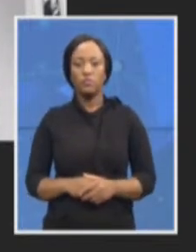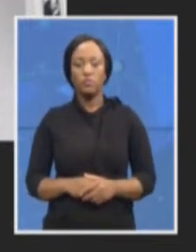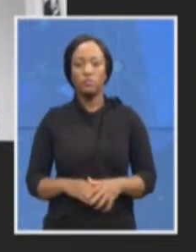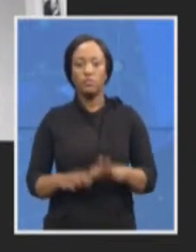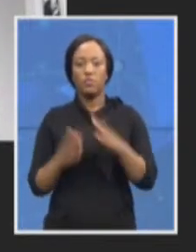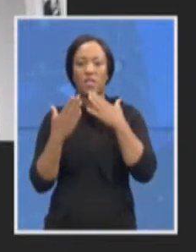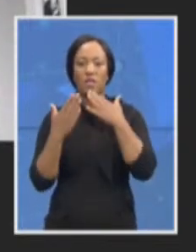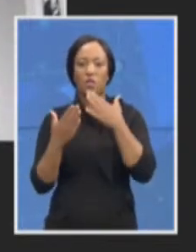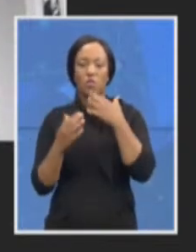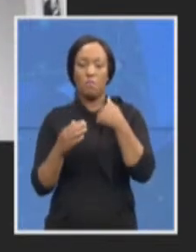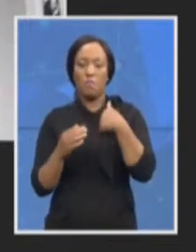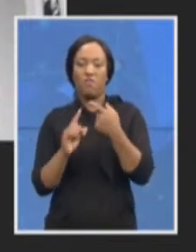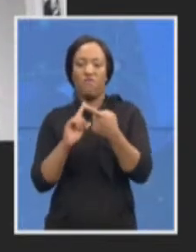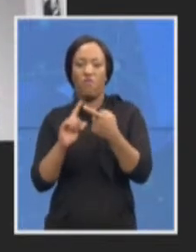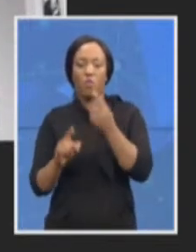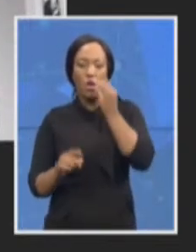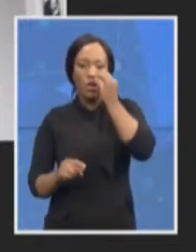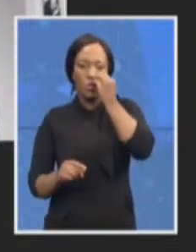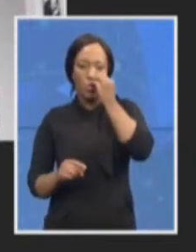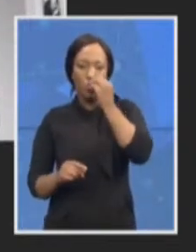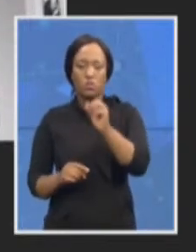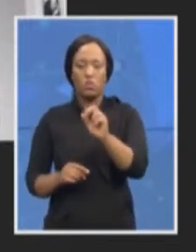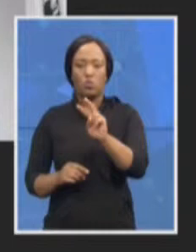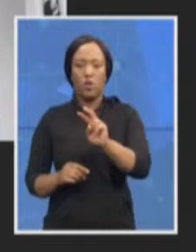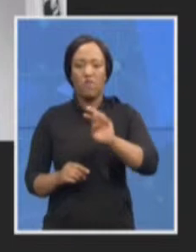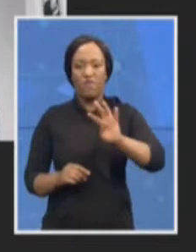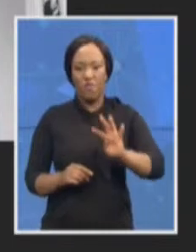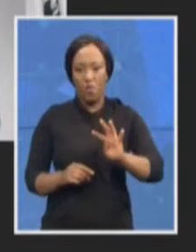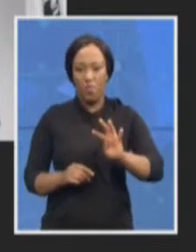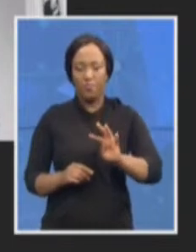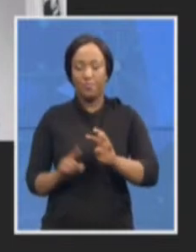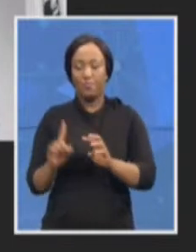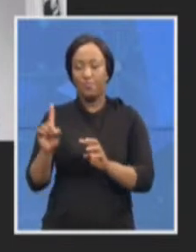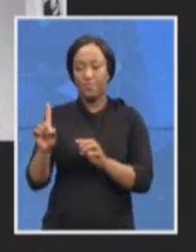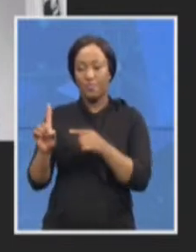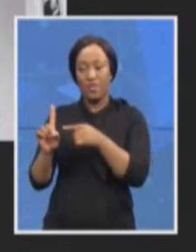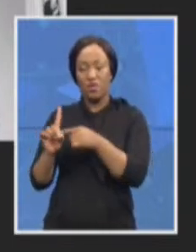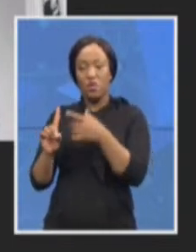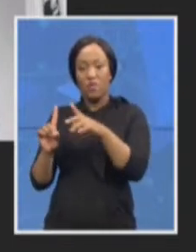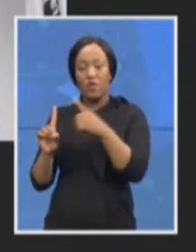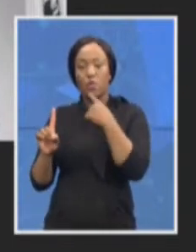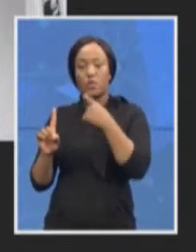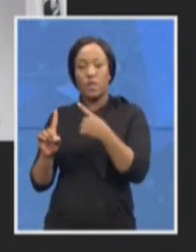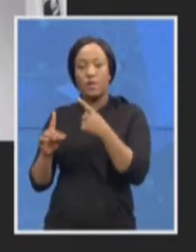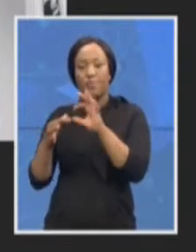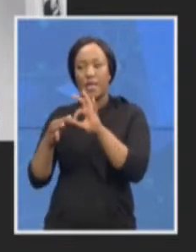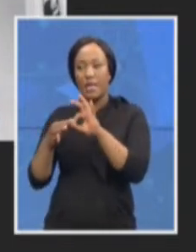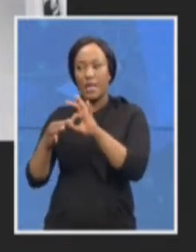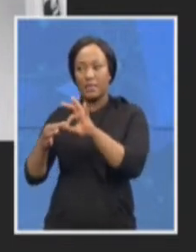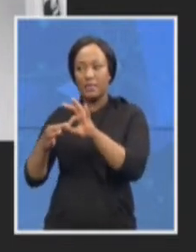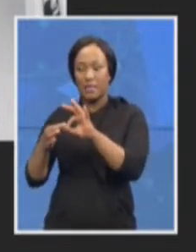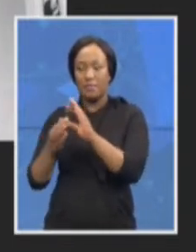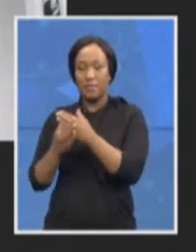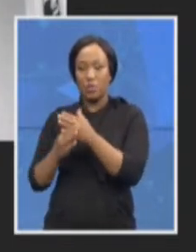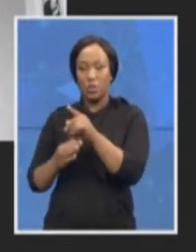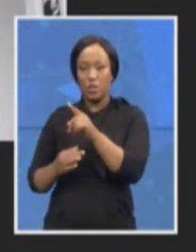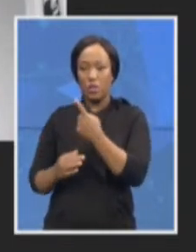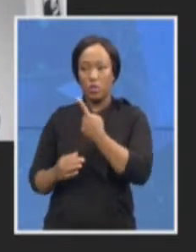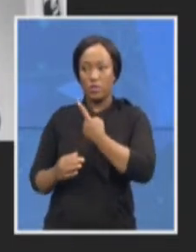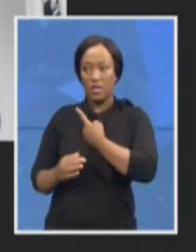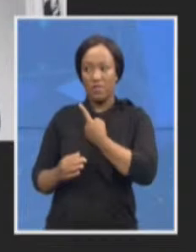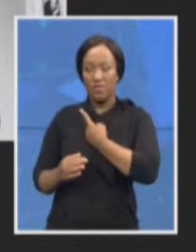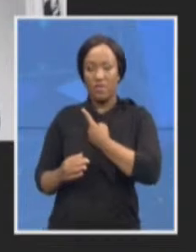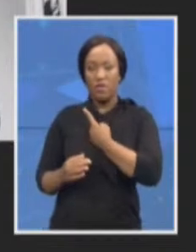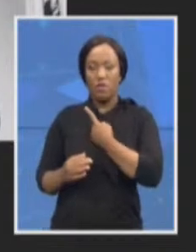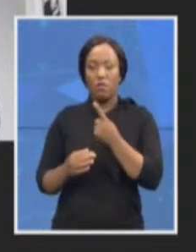NDPP Advocate Dutoy, you say that relationship between yourself and Africa was not strained. However, in